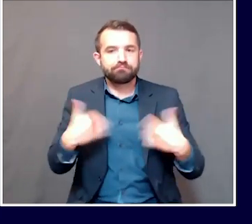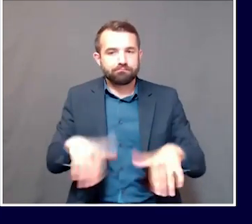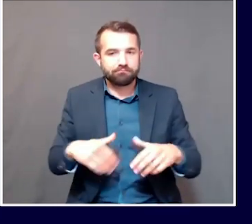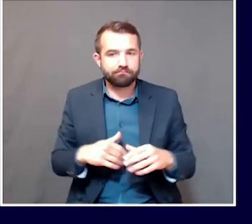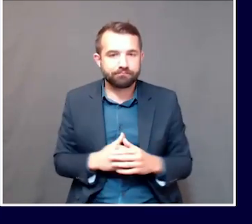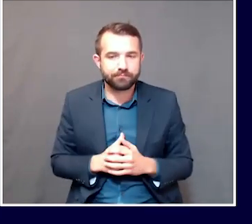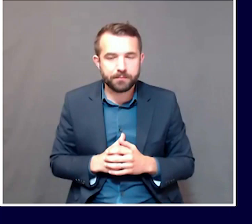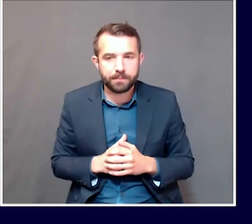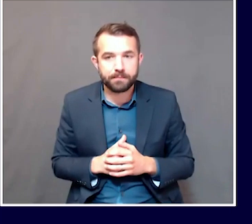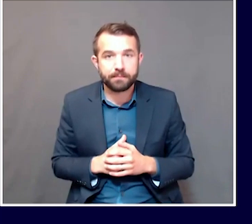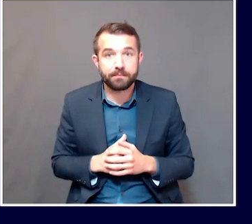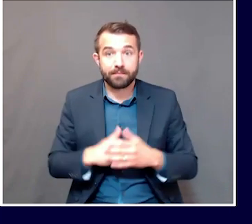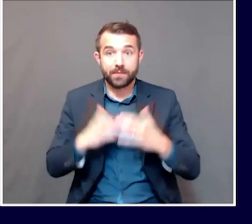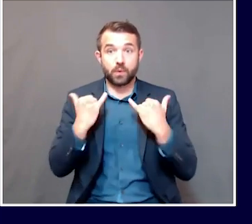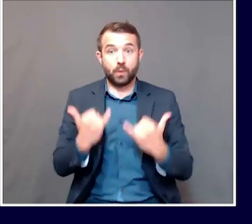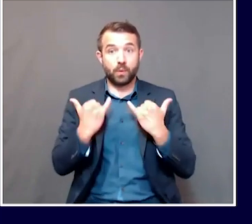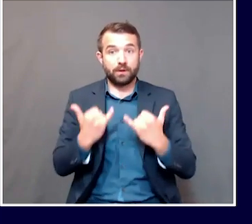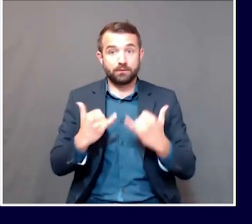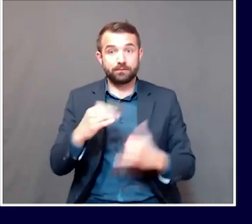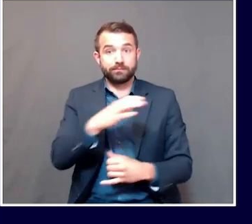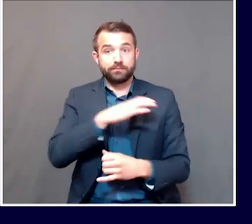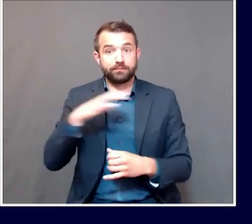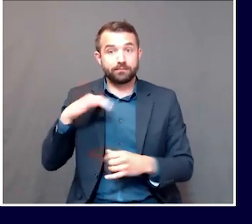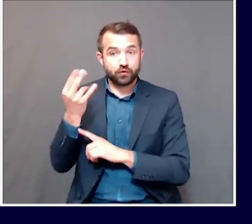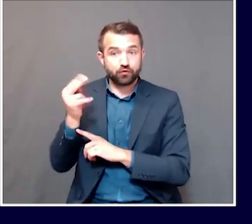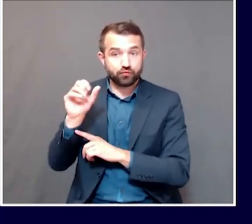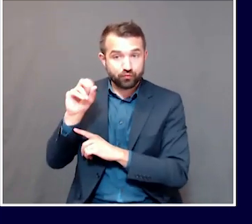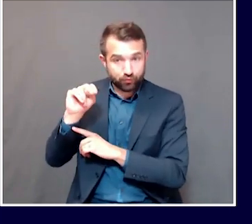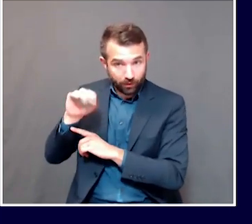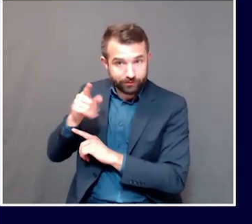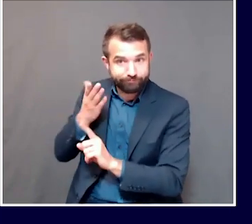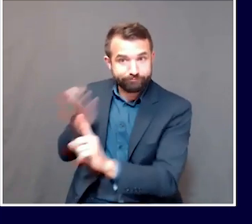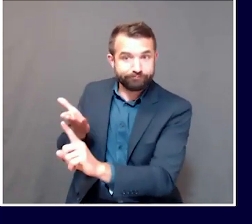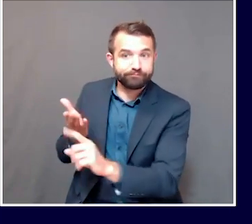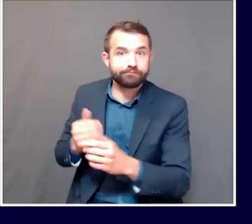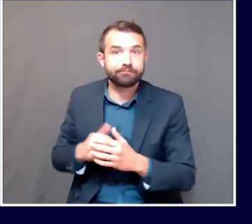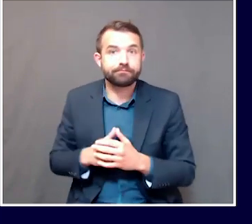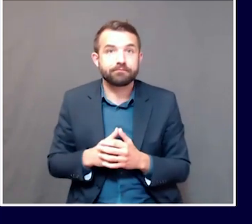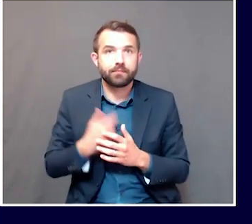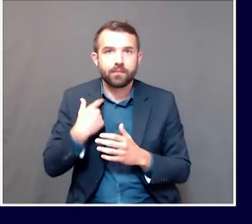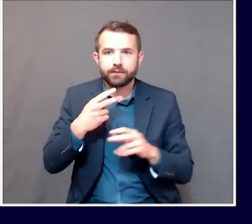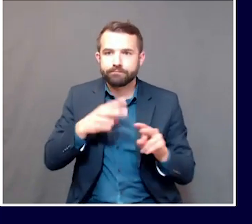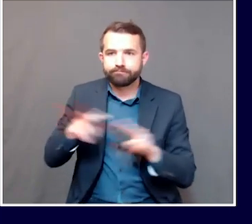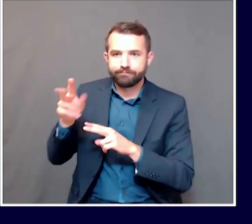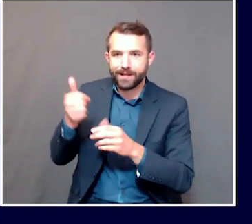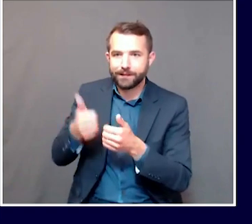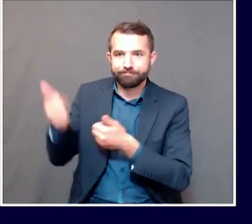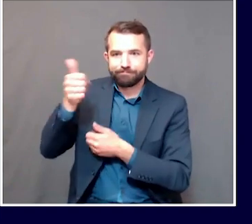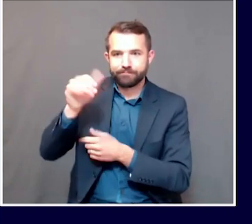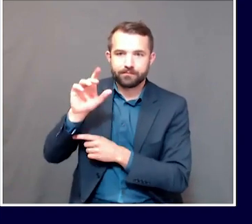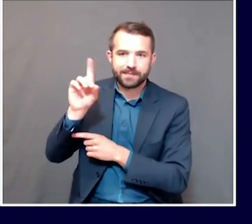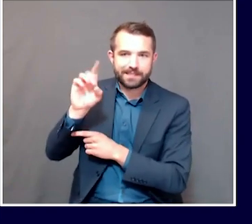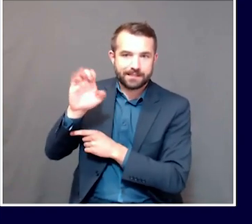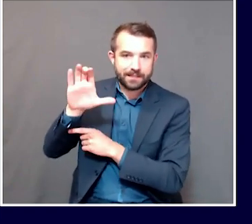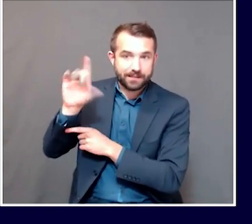Now I want to turn it over to Heather Johnson, who's our esteemed Commissioner of Economic and Community Development,